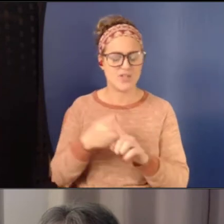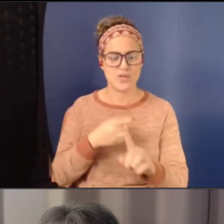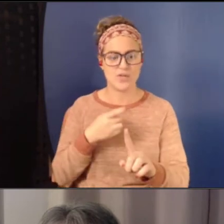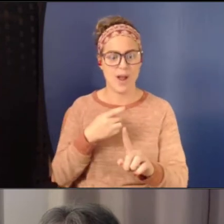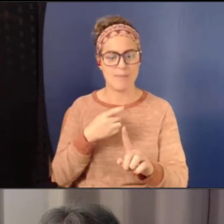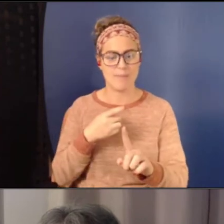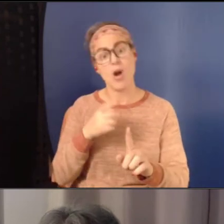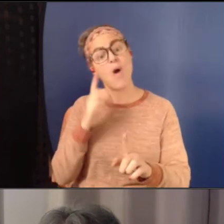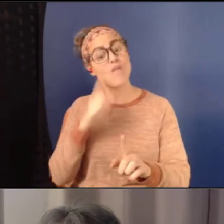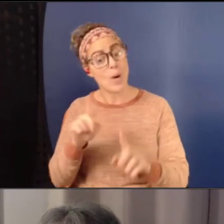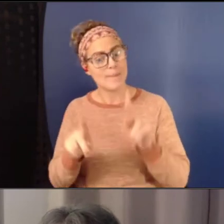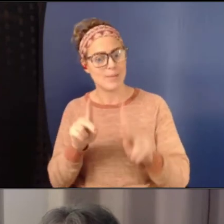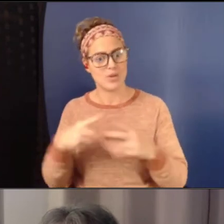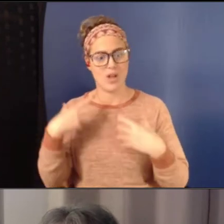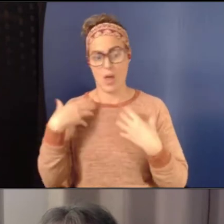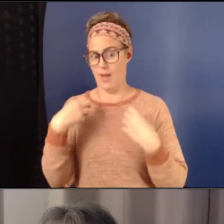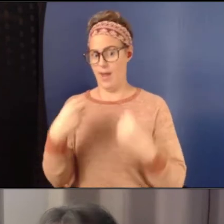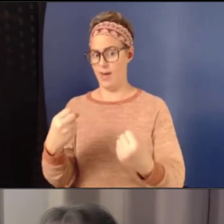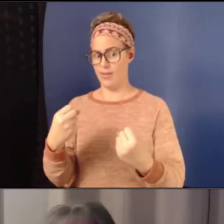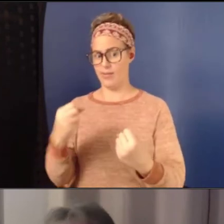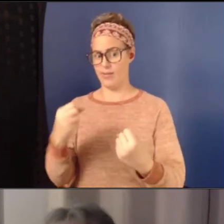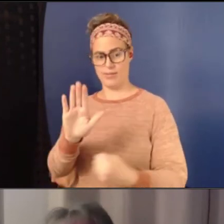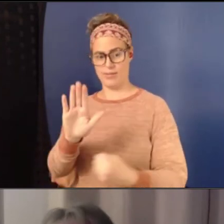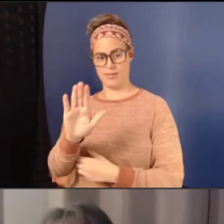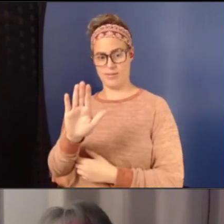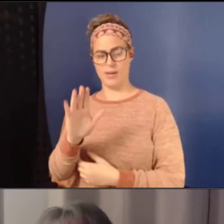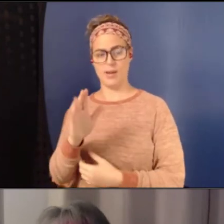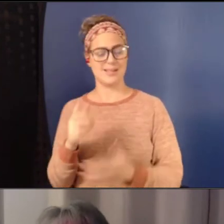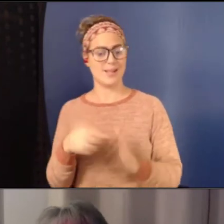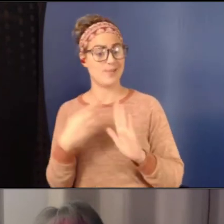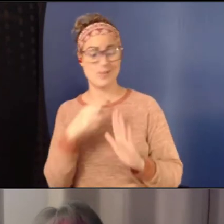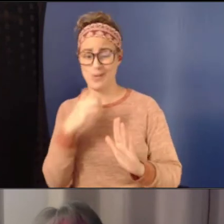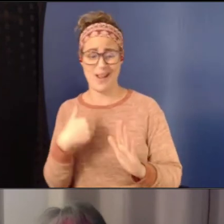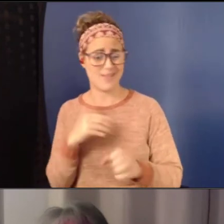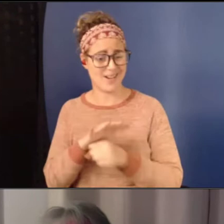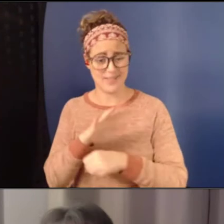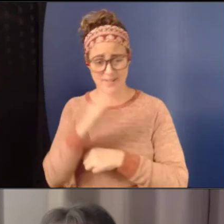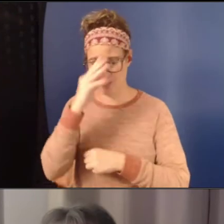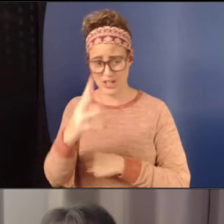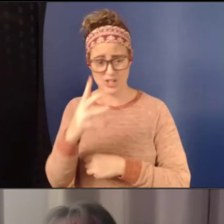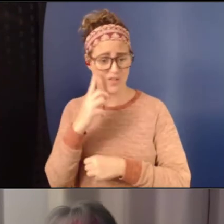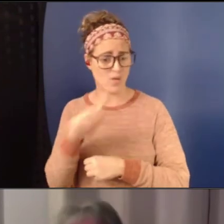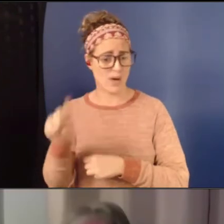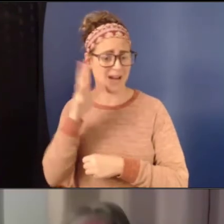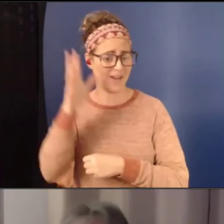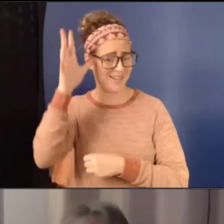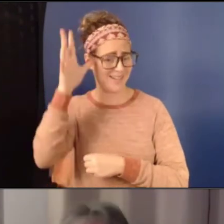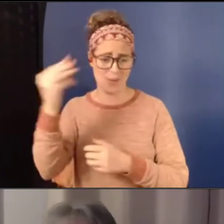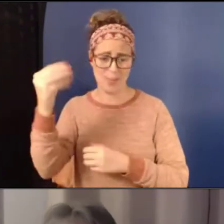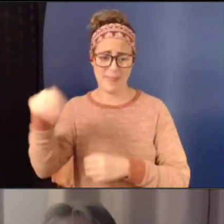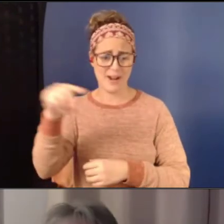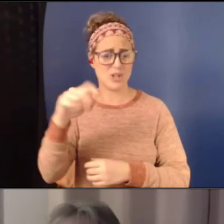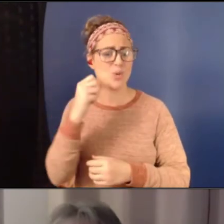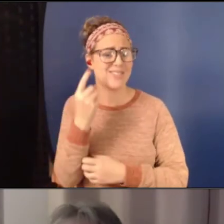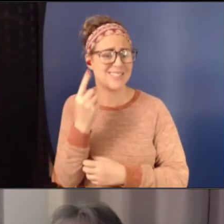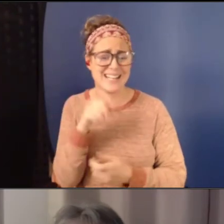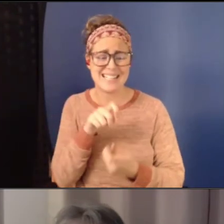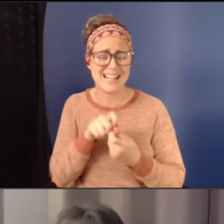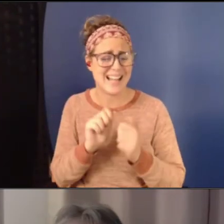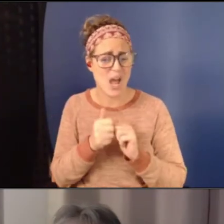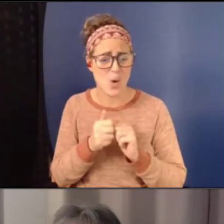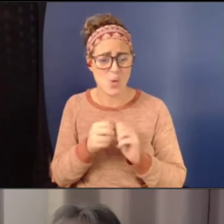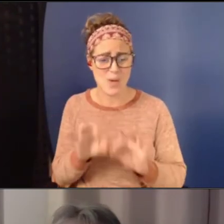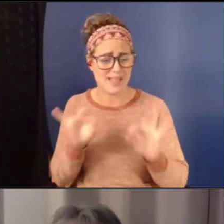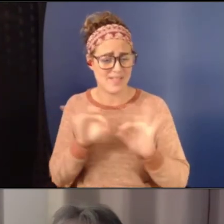um, I think sometimes we just don't have enough information out there for parents to understand how this is relevant to their child.